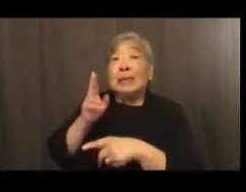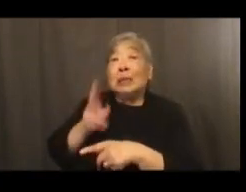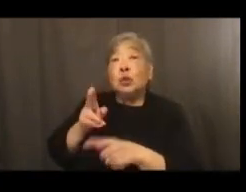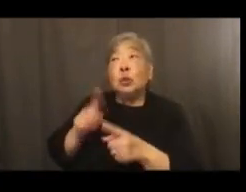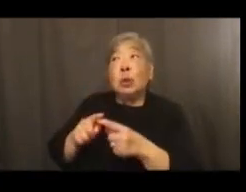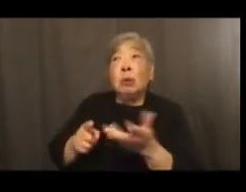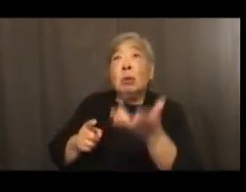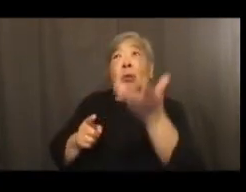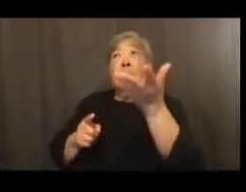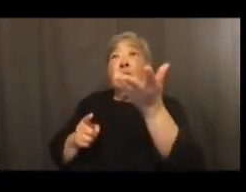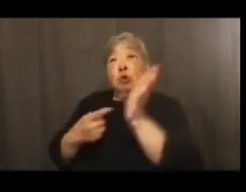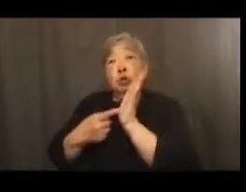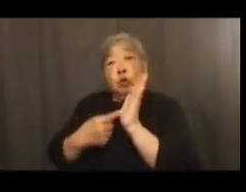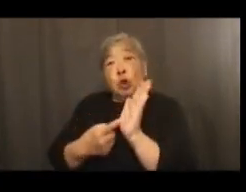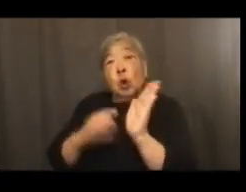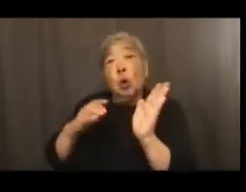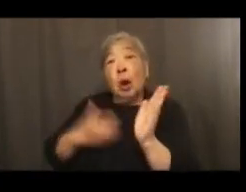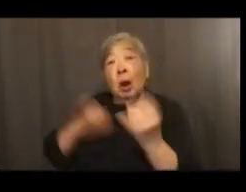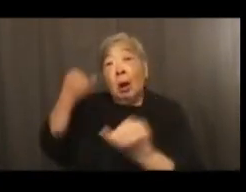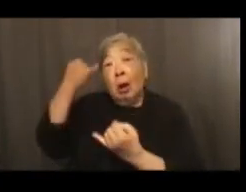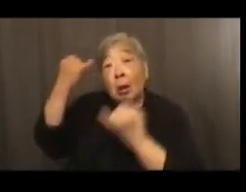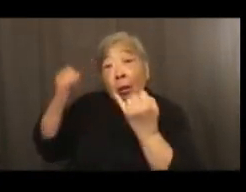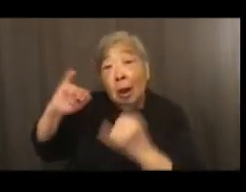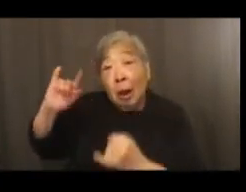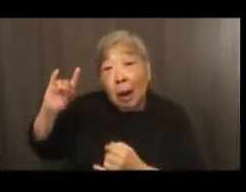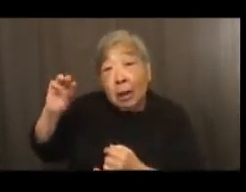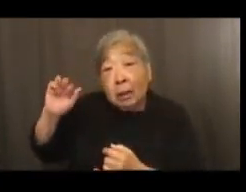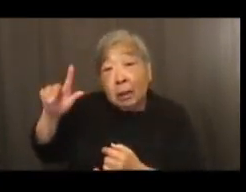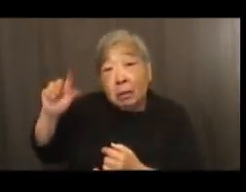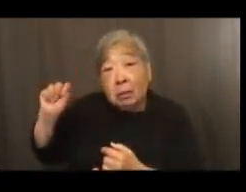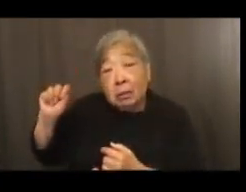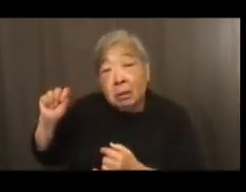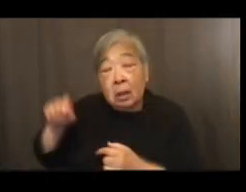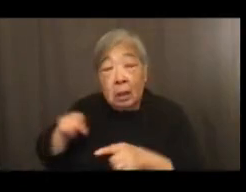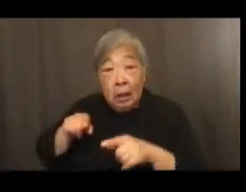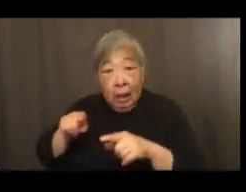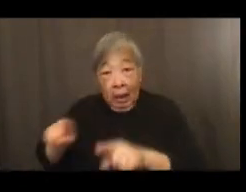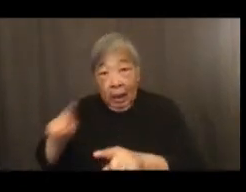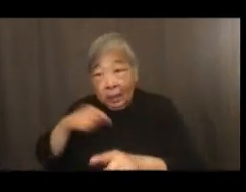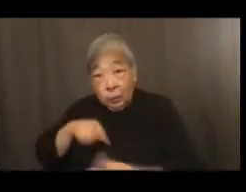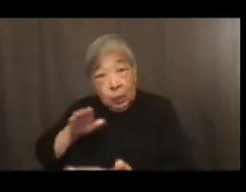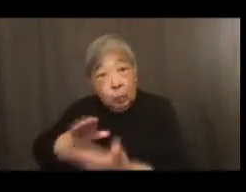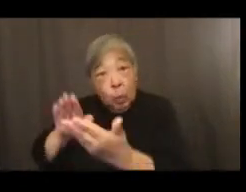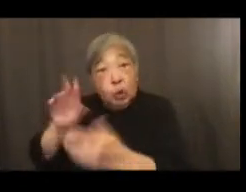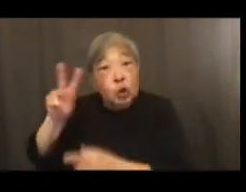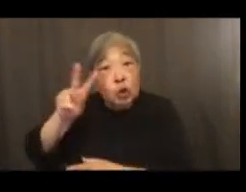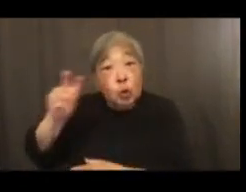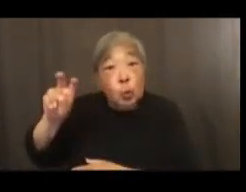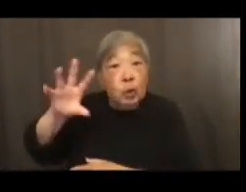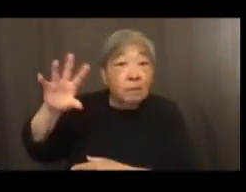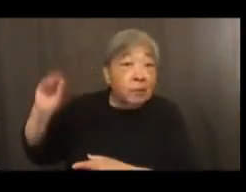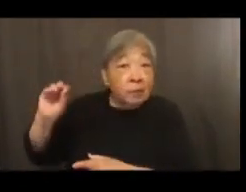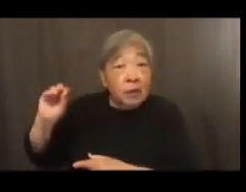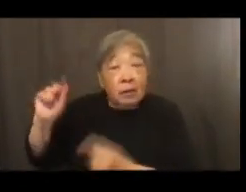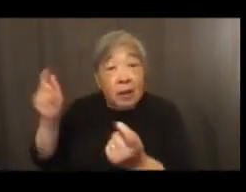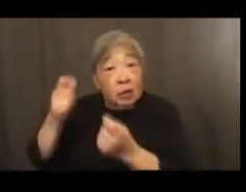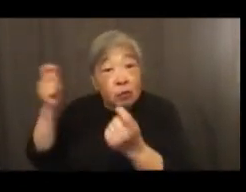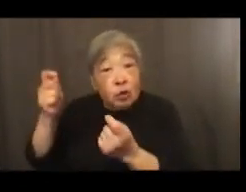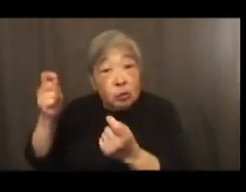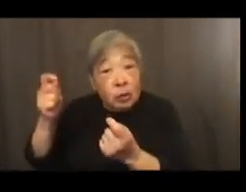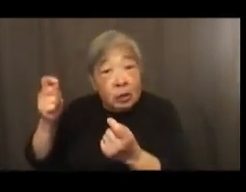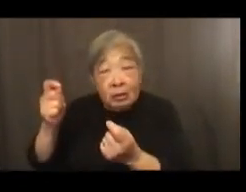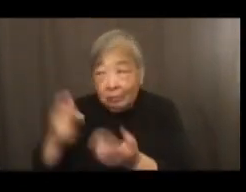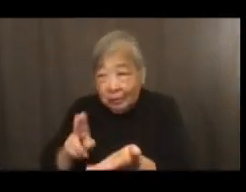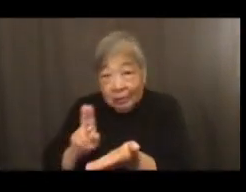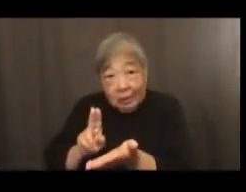I think about that a lot as we approach the semi-quincentennial, the 250th anniversary of the signing of the